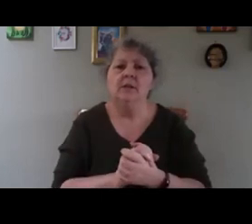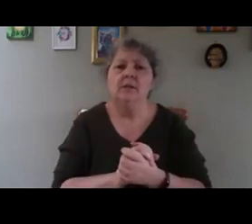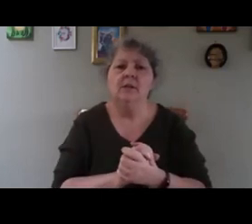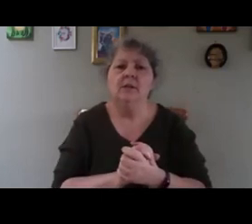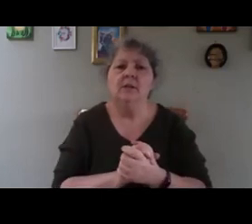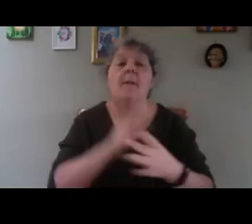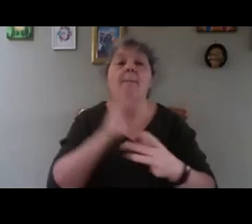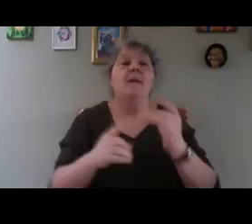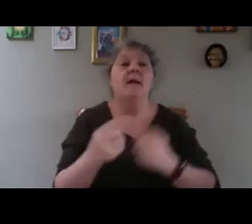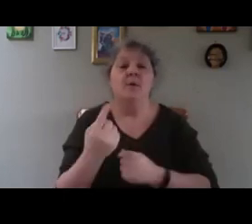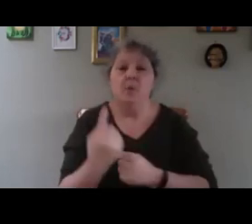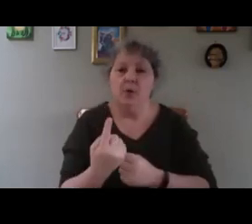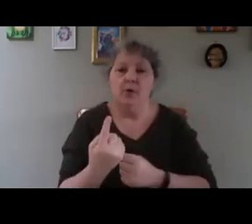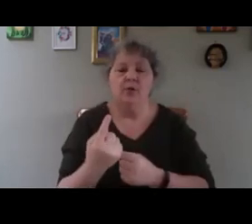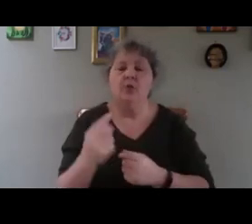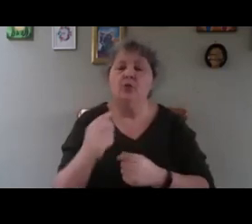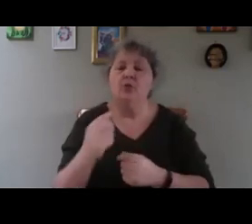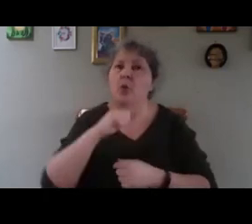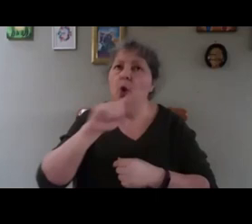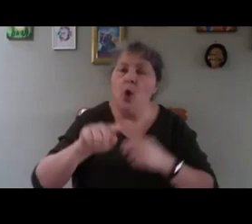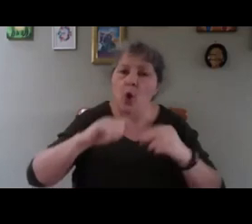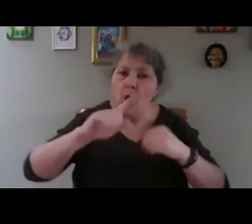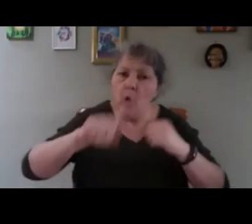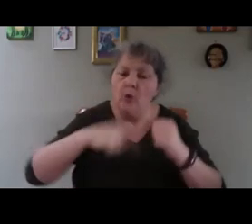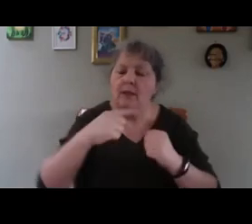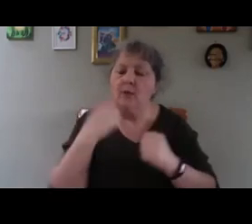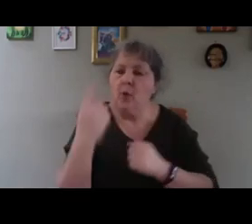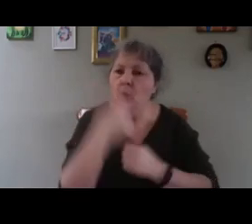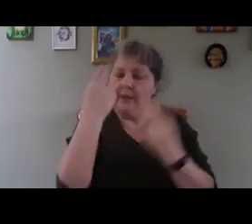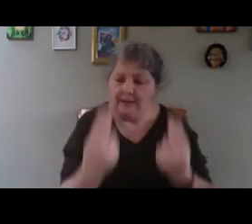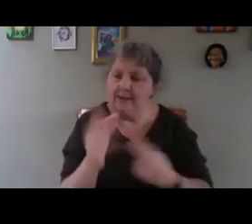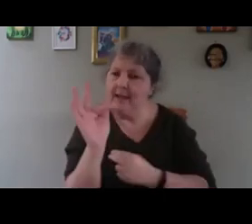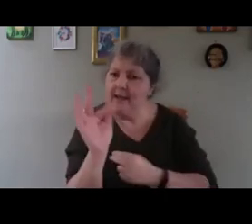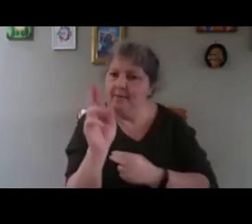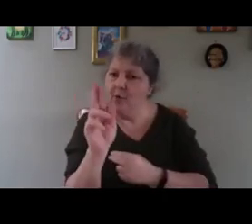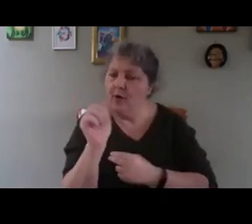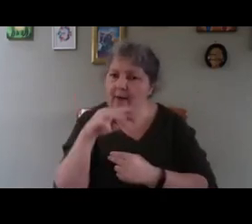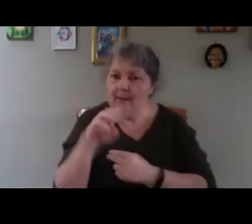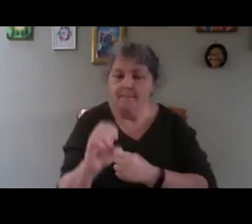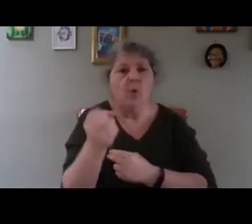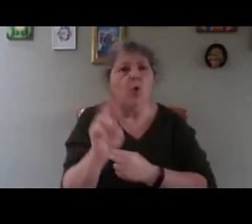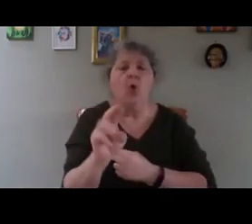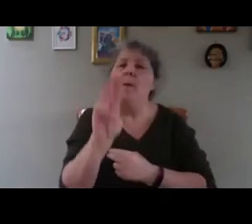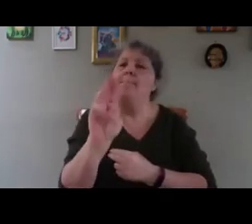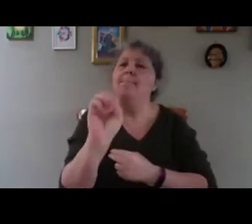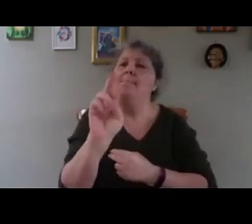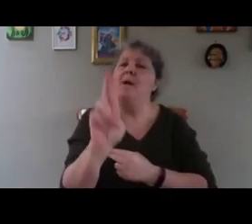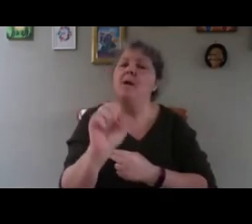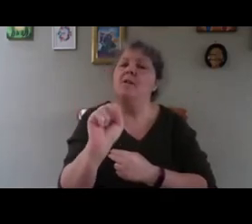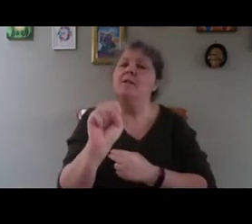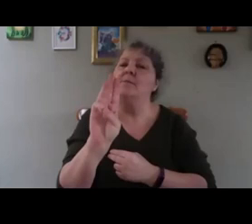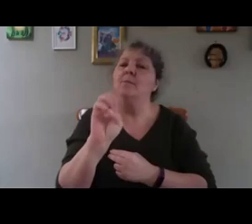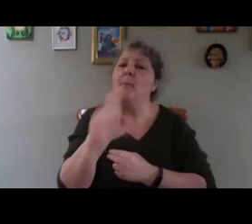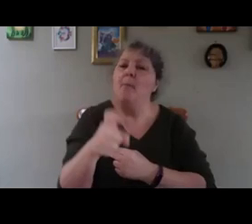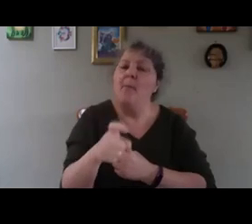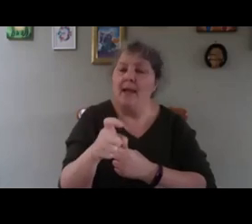any bench or something. Only a clear frame with perspex. To save perspex and to